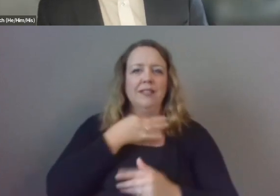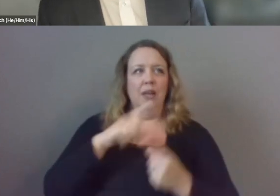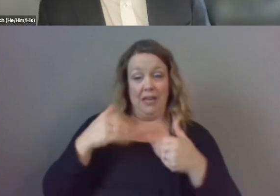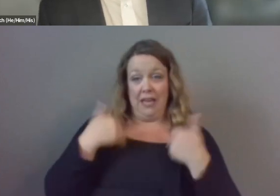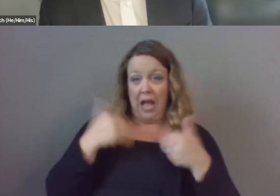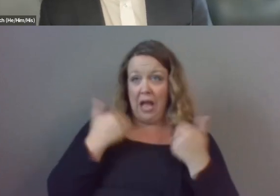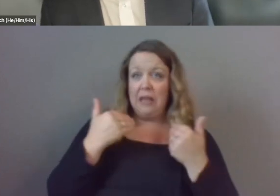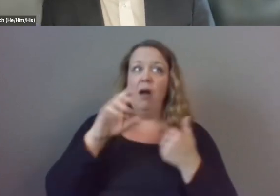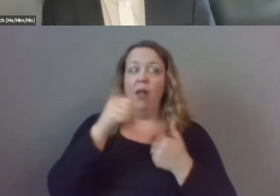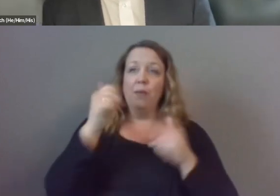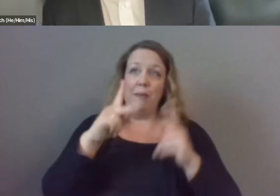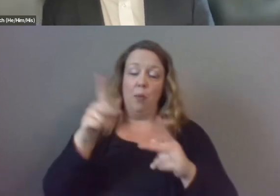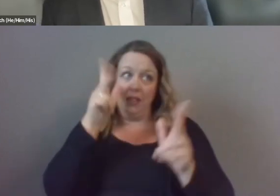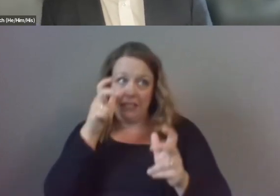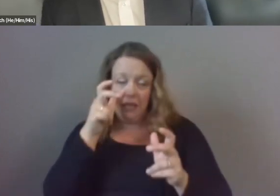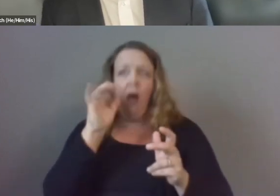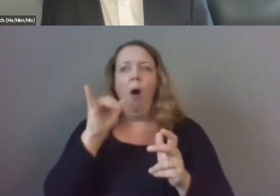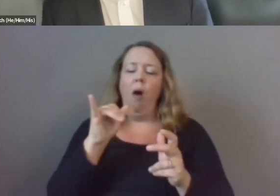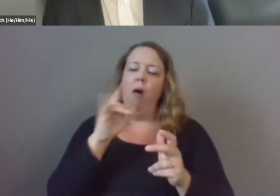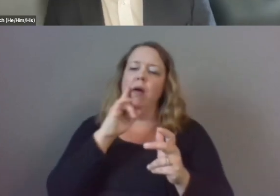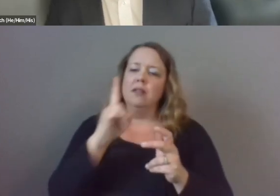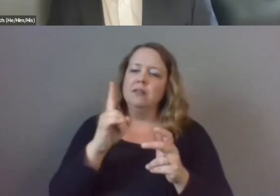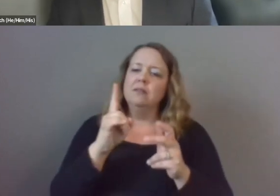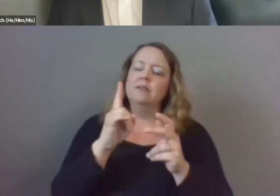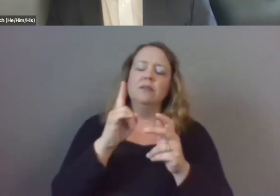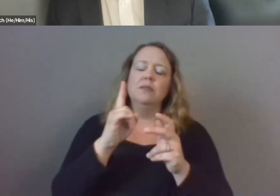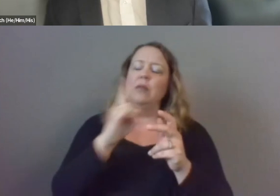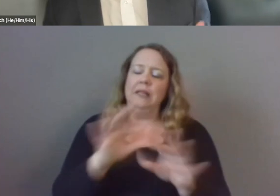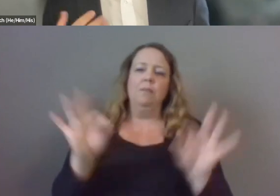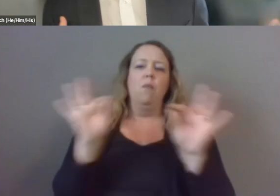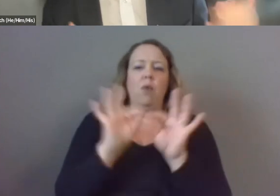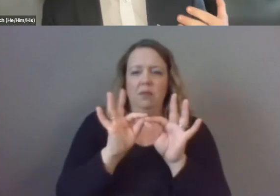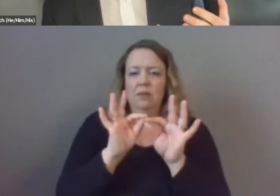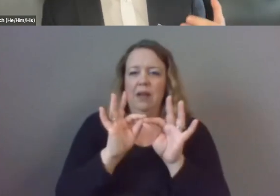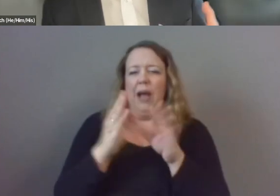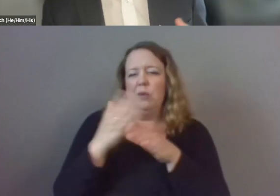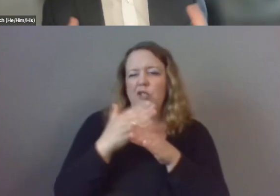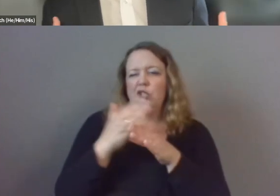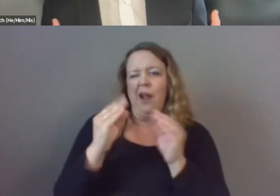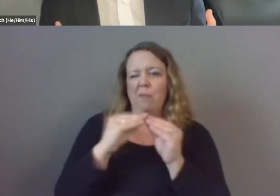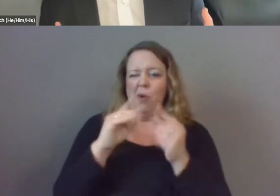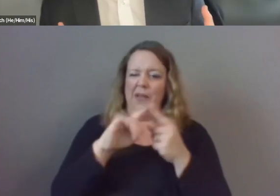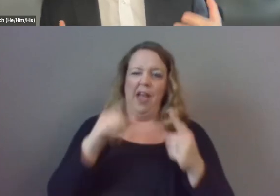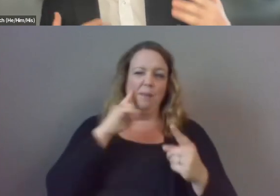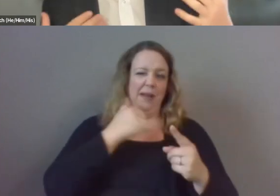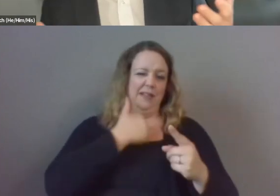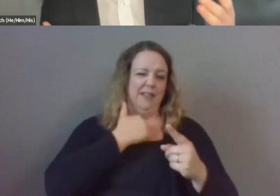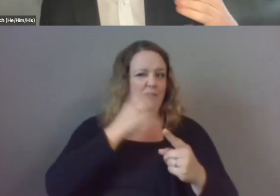a world of difference and i know it did for me which i'll share a little bit more about in a second but equally important is having